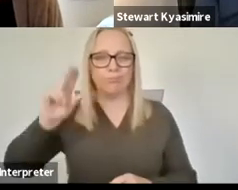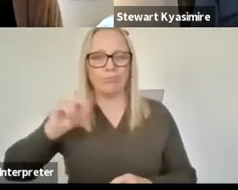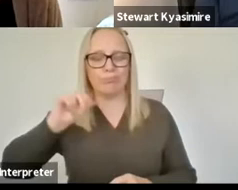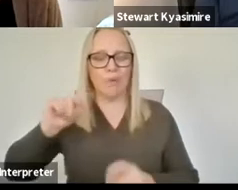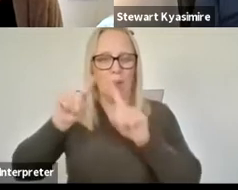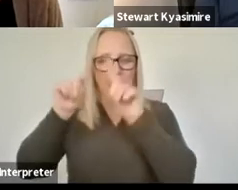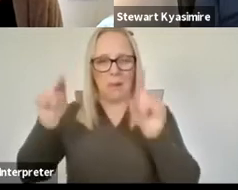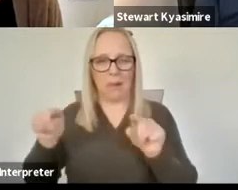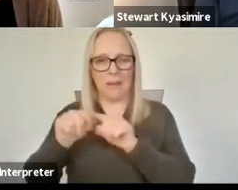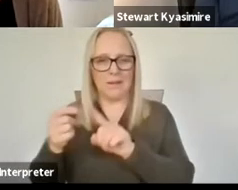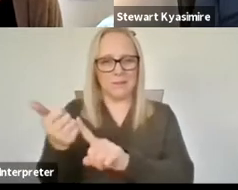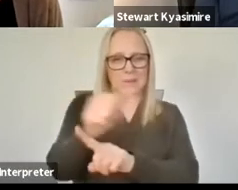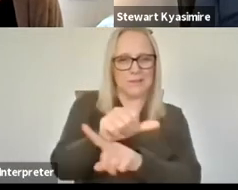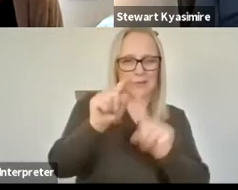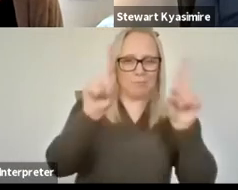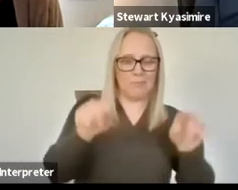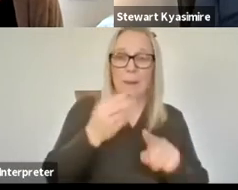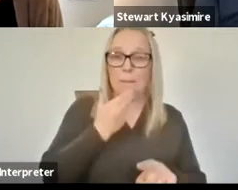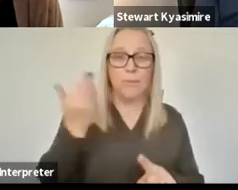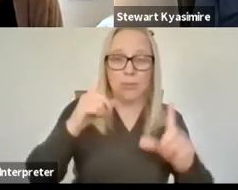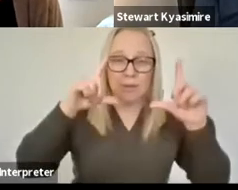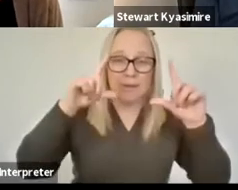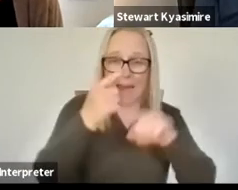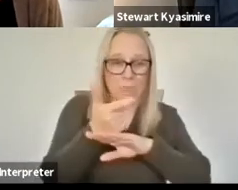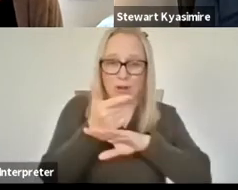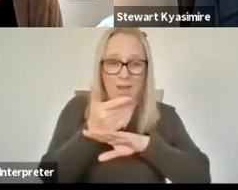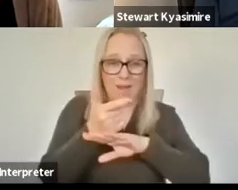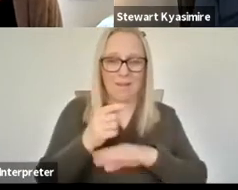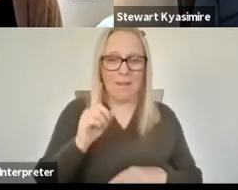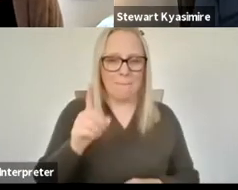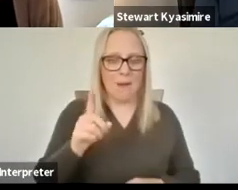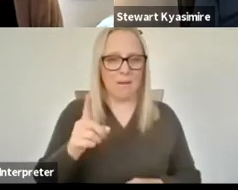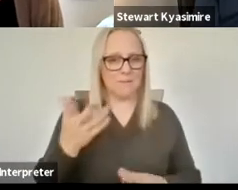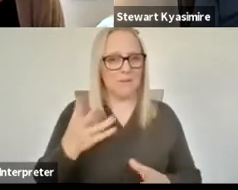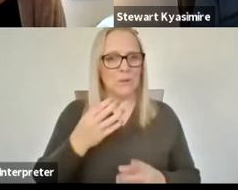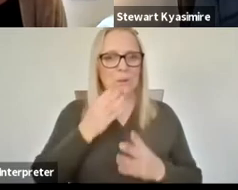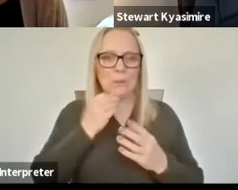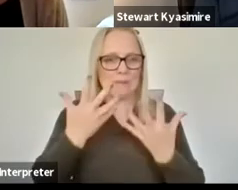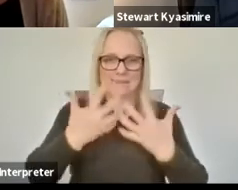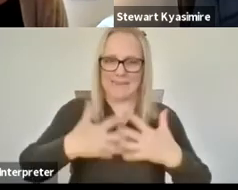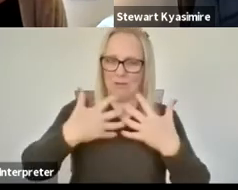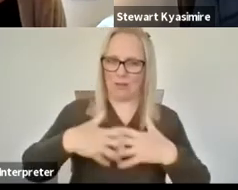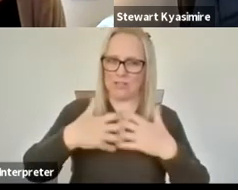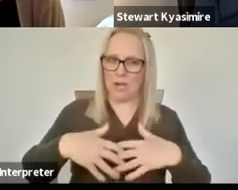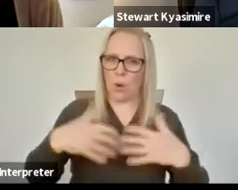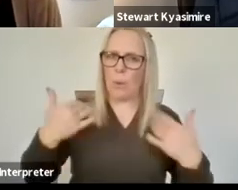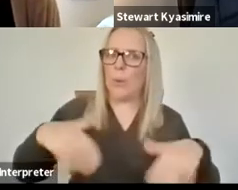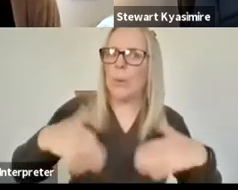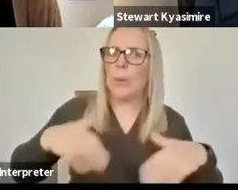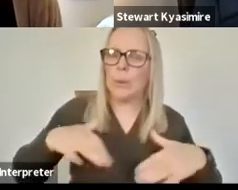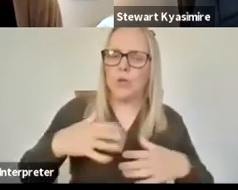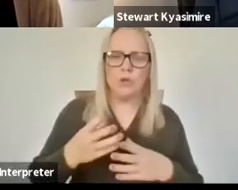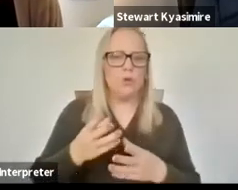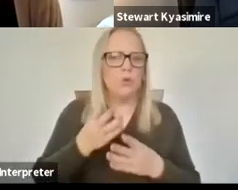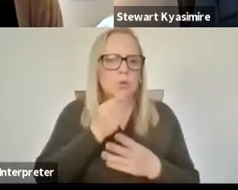was beautiful like to so even with the existing technology you can find ways to to to use it and it was